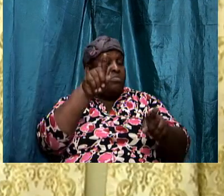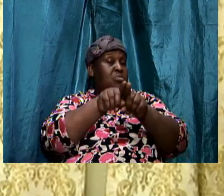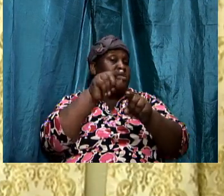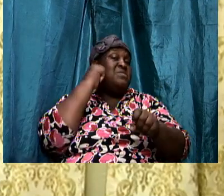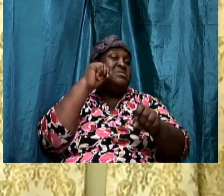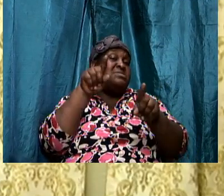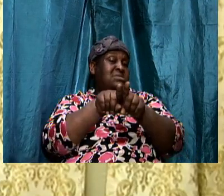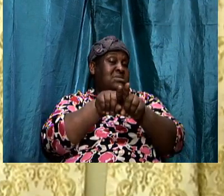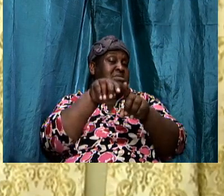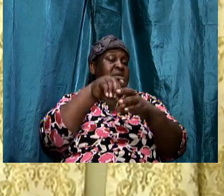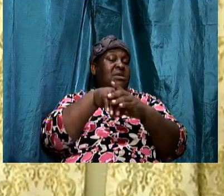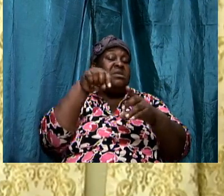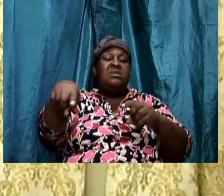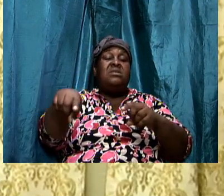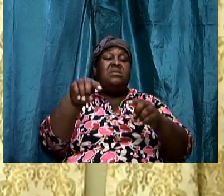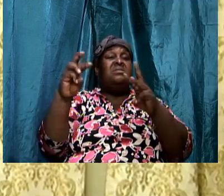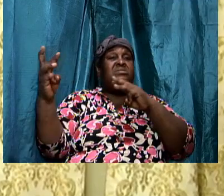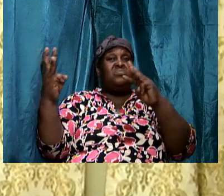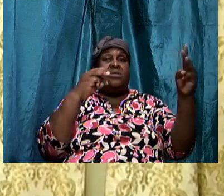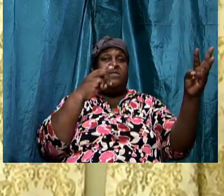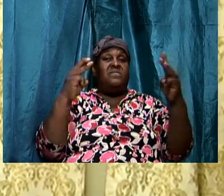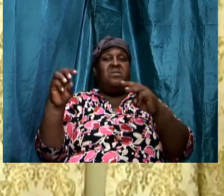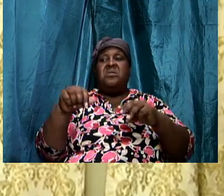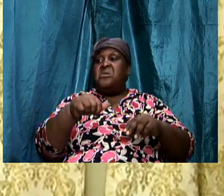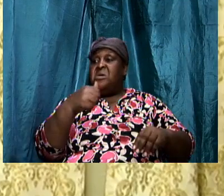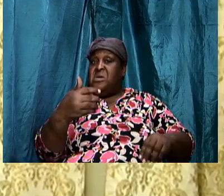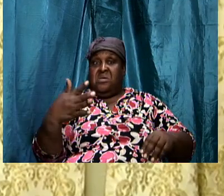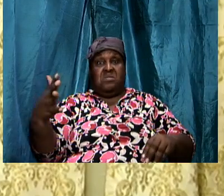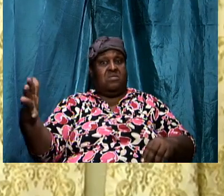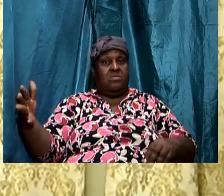anything goes